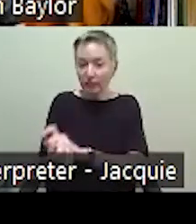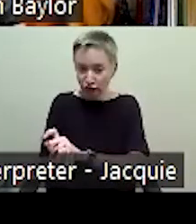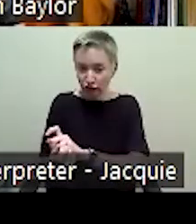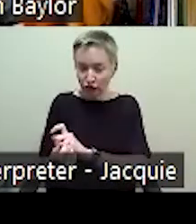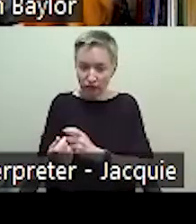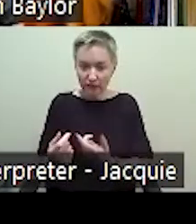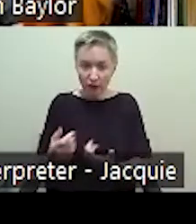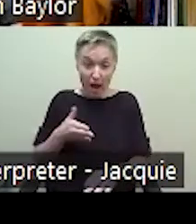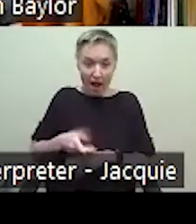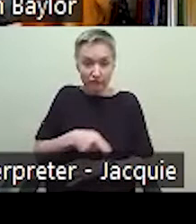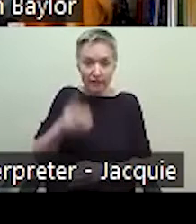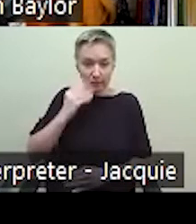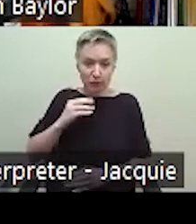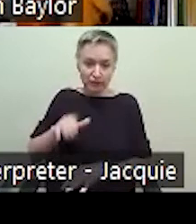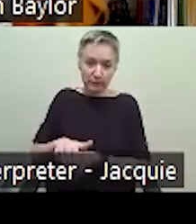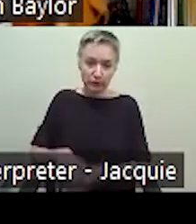the simulation.